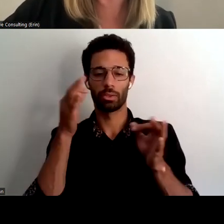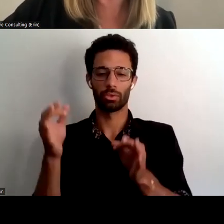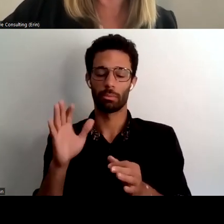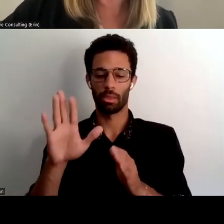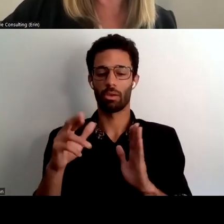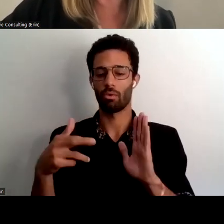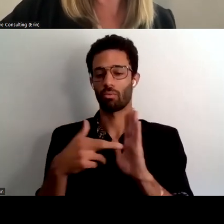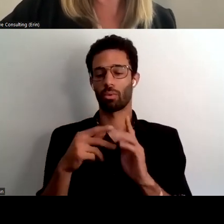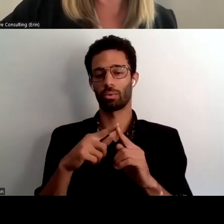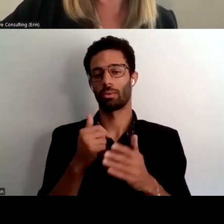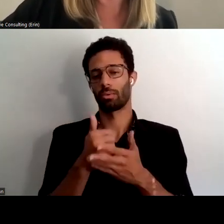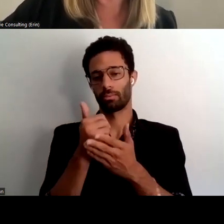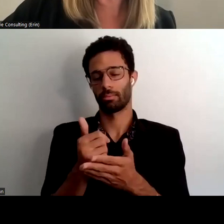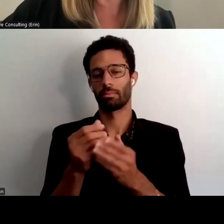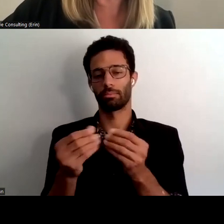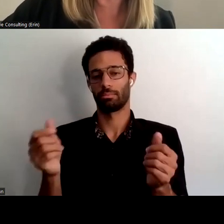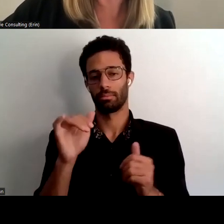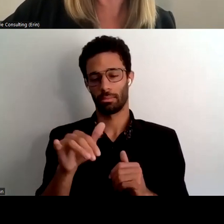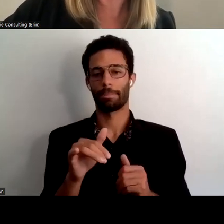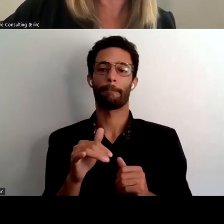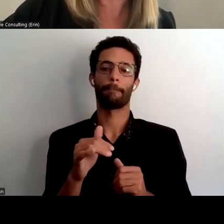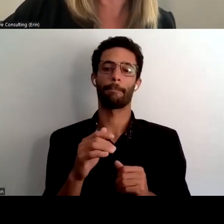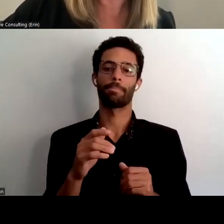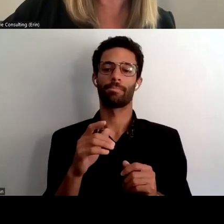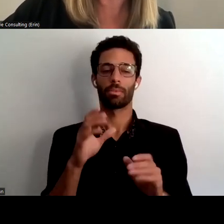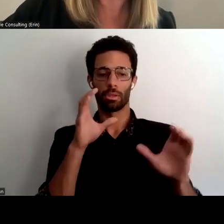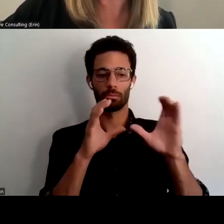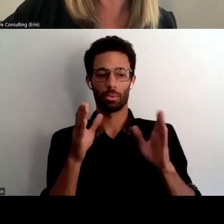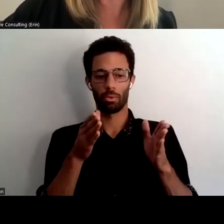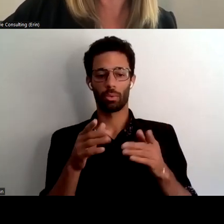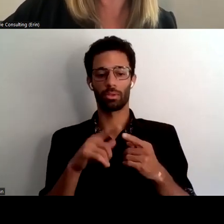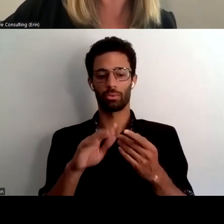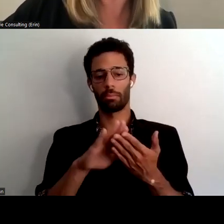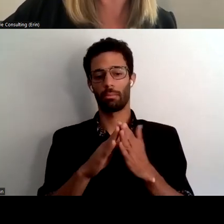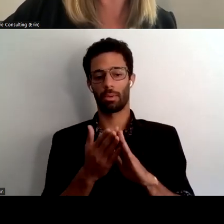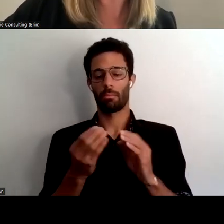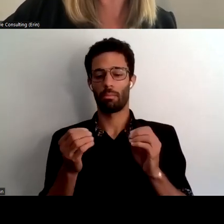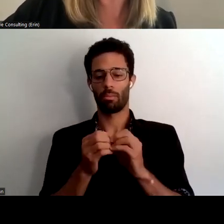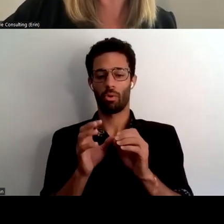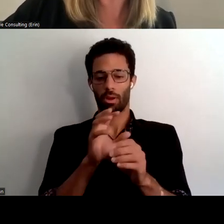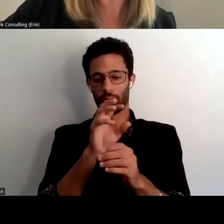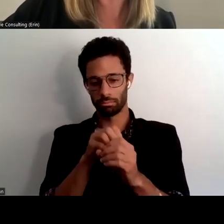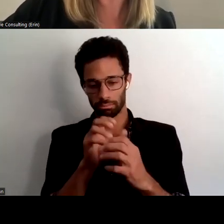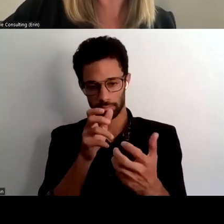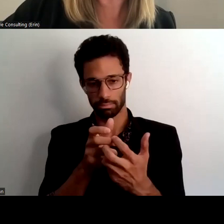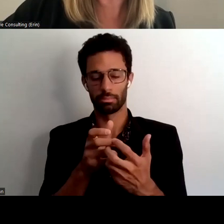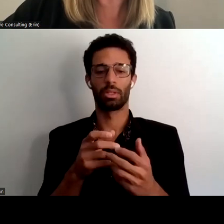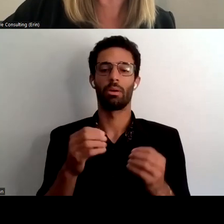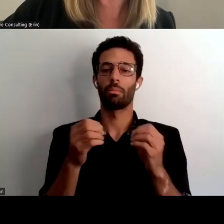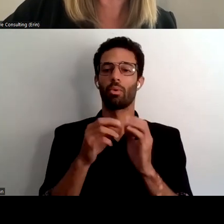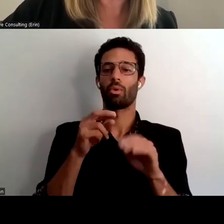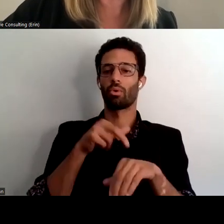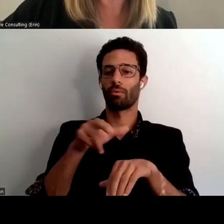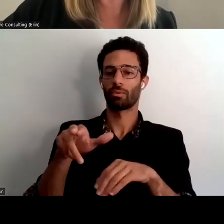addressing that um so again similar exploring ways in which to become more integrated uh make more referrals to existing services or